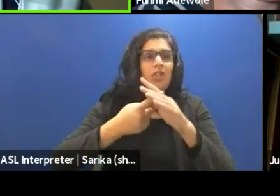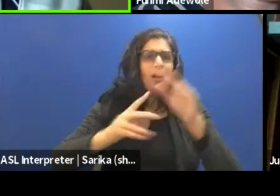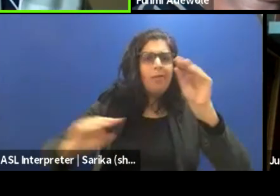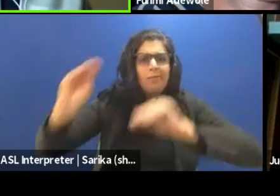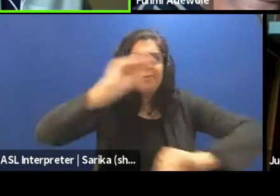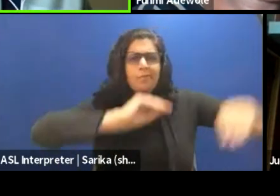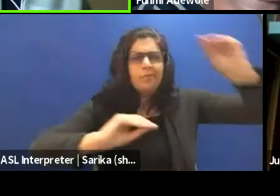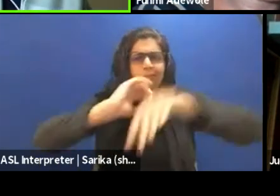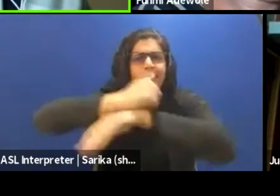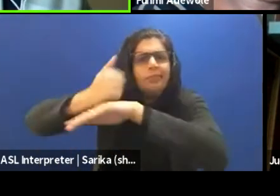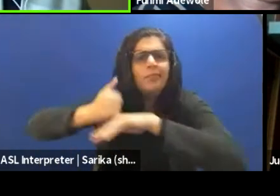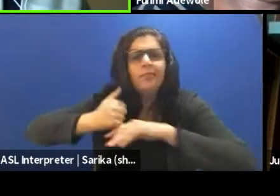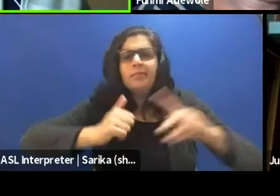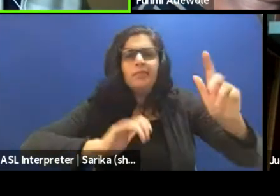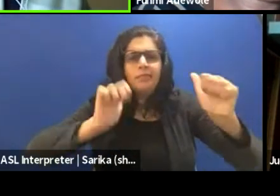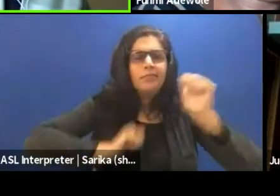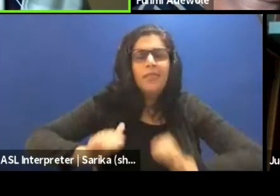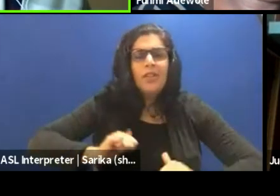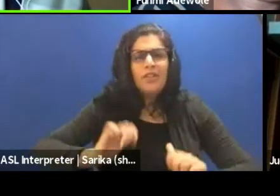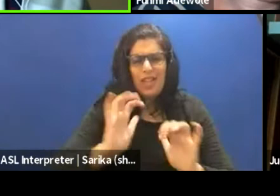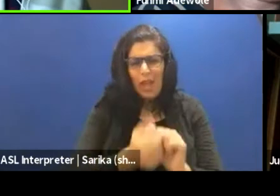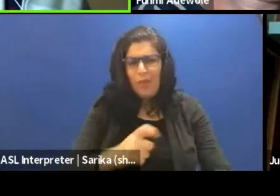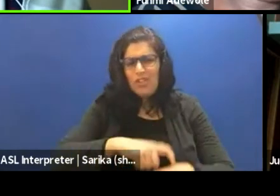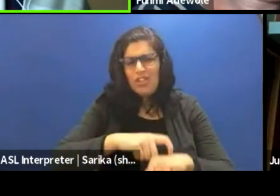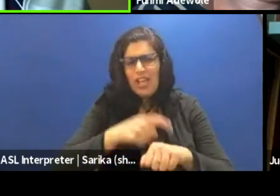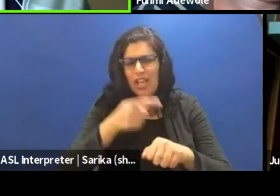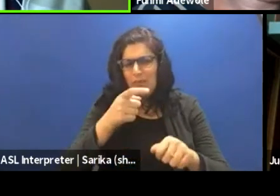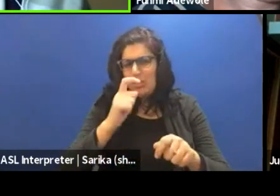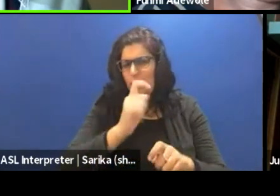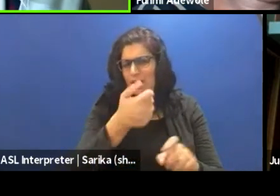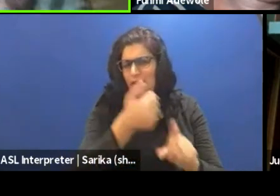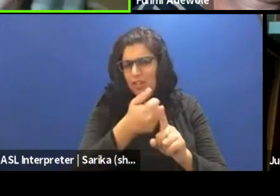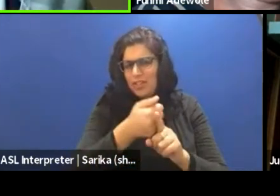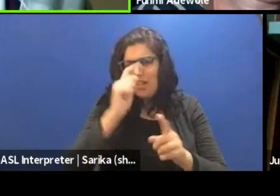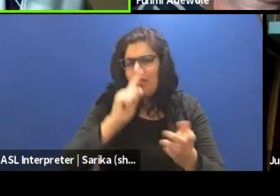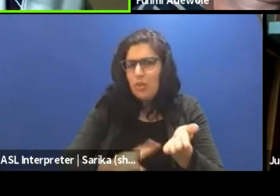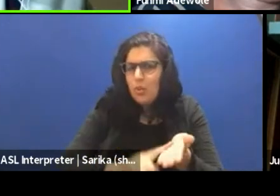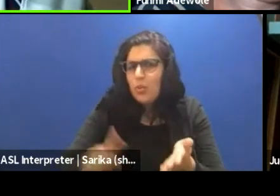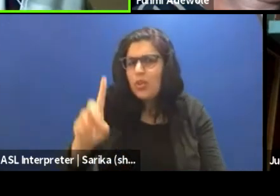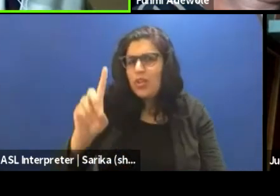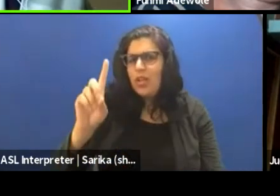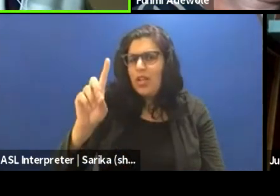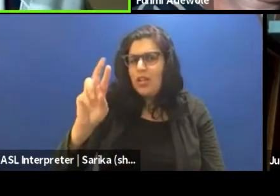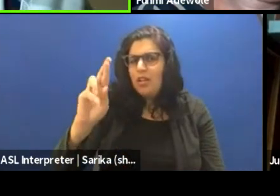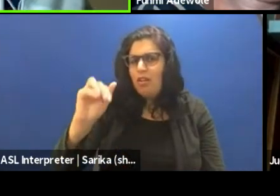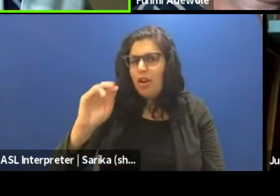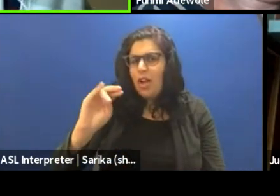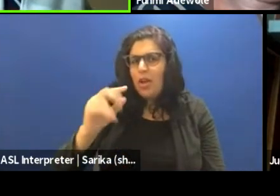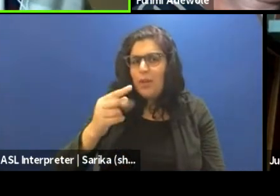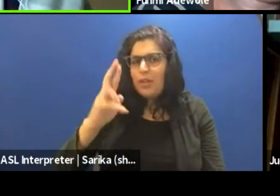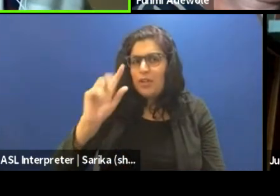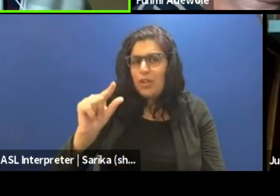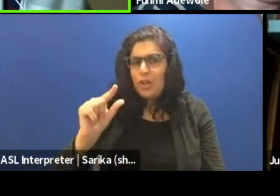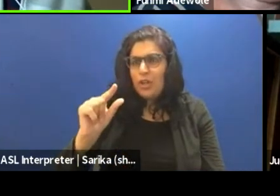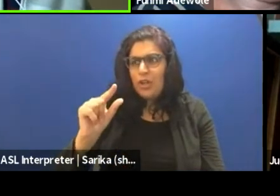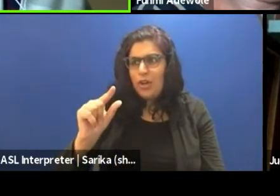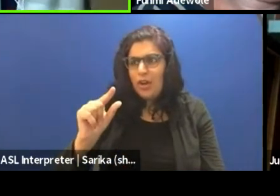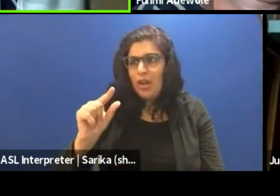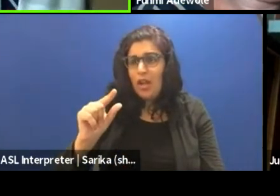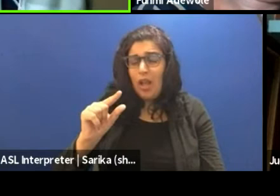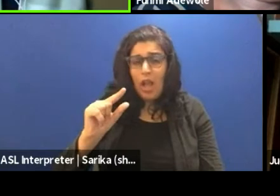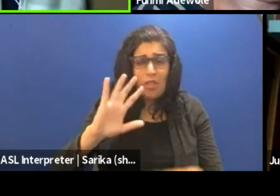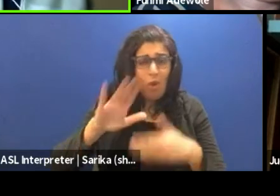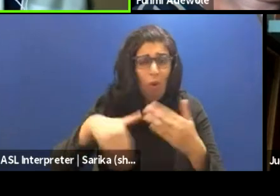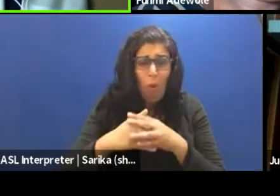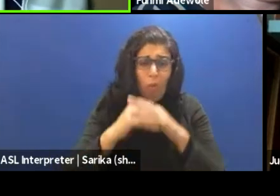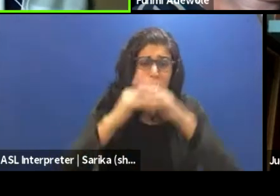how much time do you give yourself to research and dramaturg the heck out of your work before you